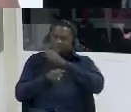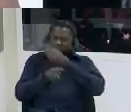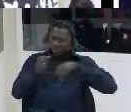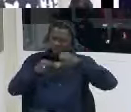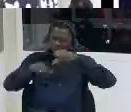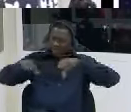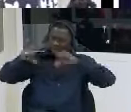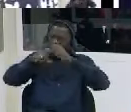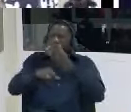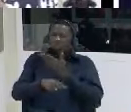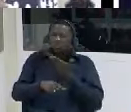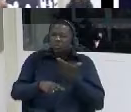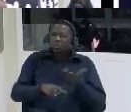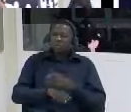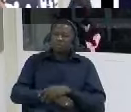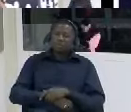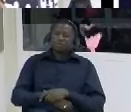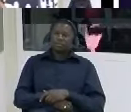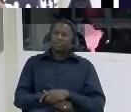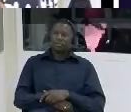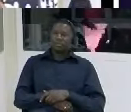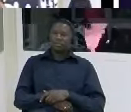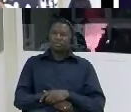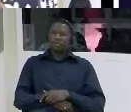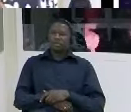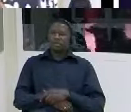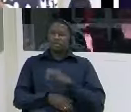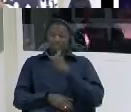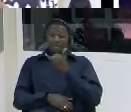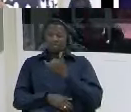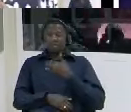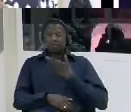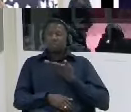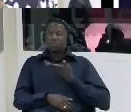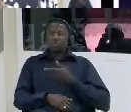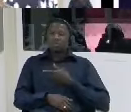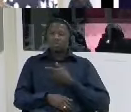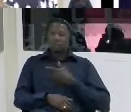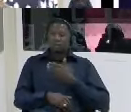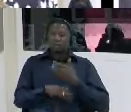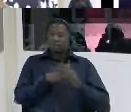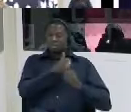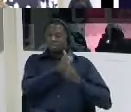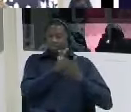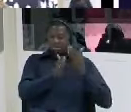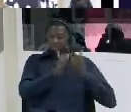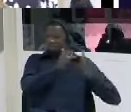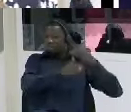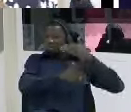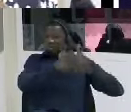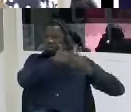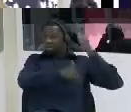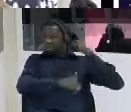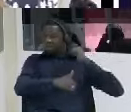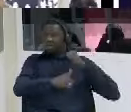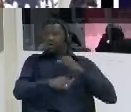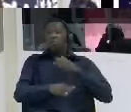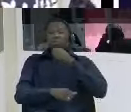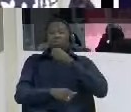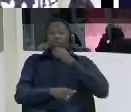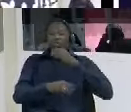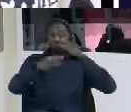yes this was behind an old building near tobamba dinka but within that